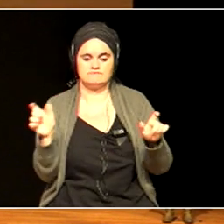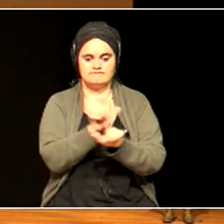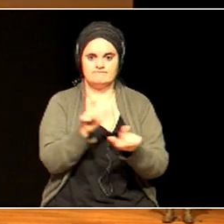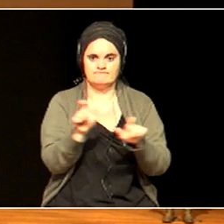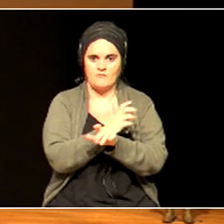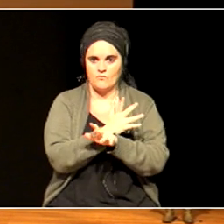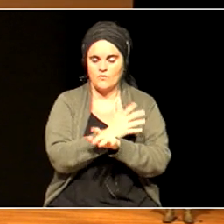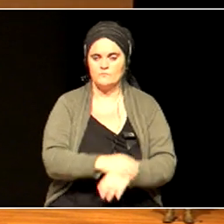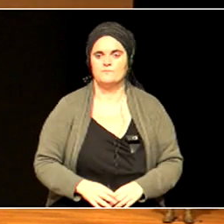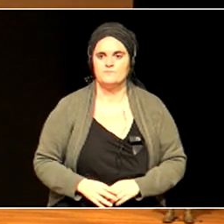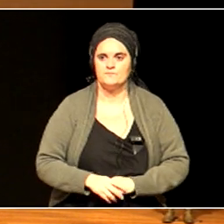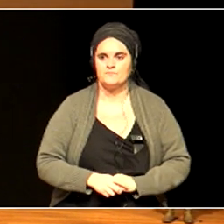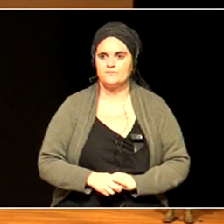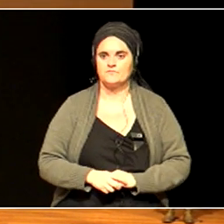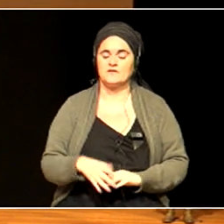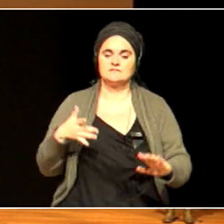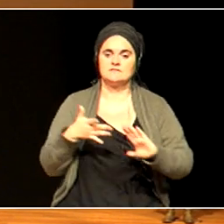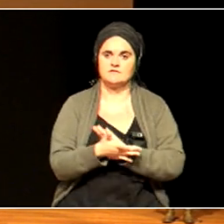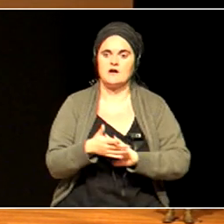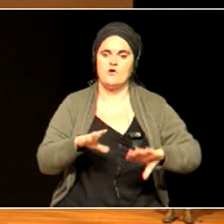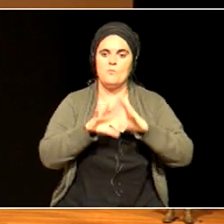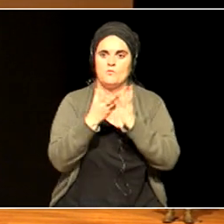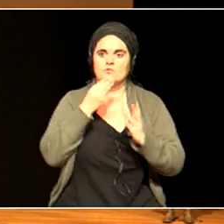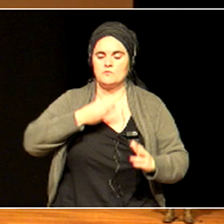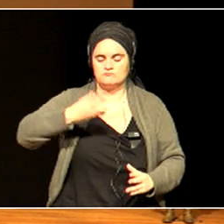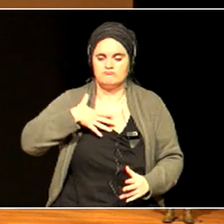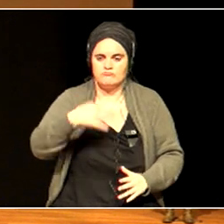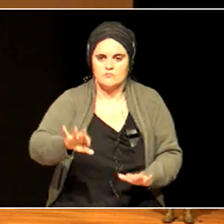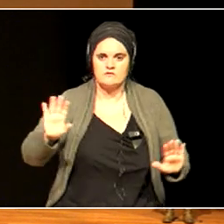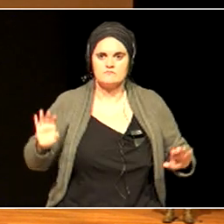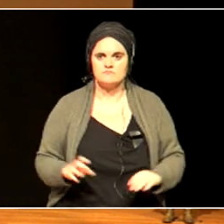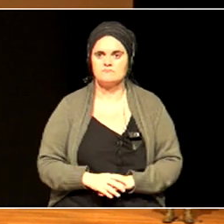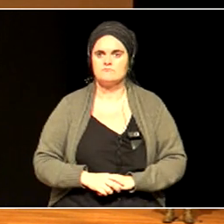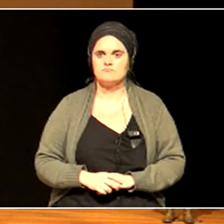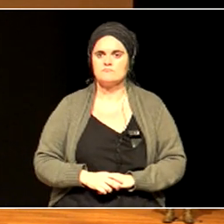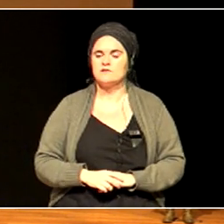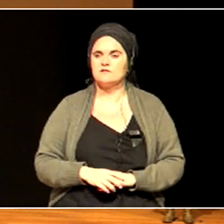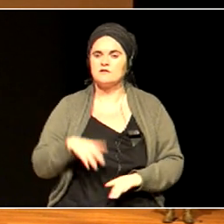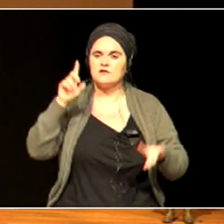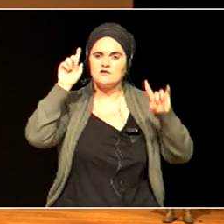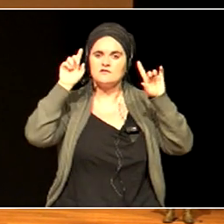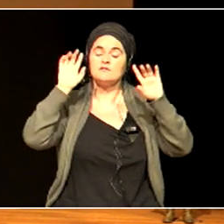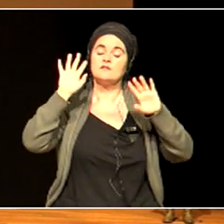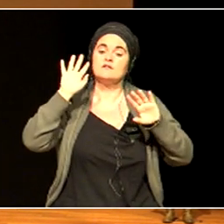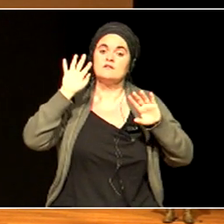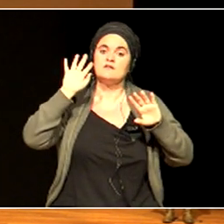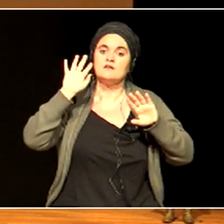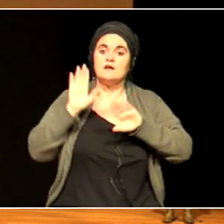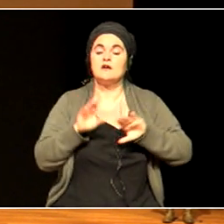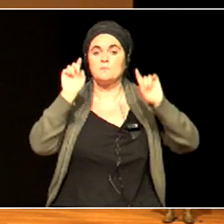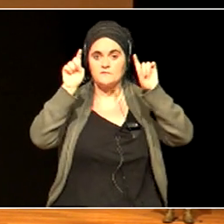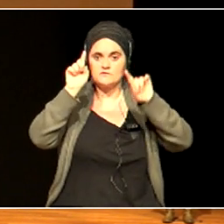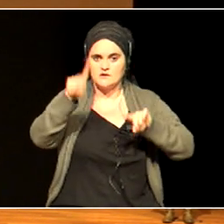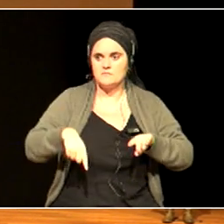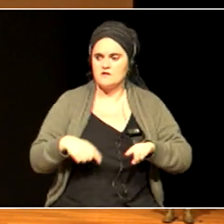And teachers themselves have come out in support. And they're saying the same things as the children. We need to talk about